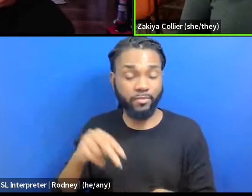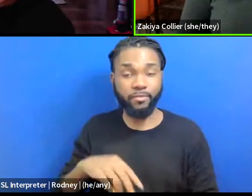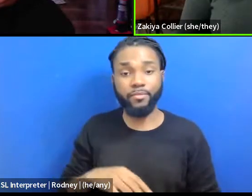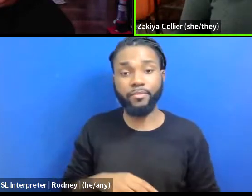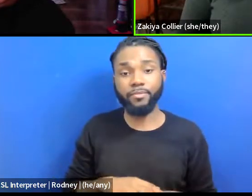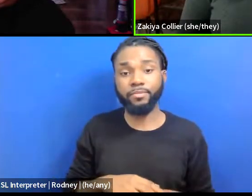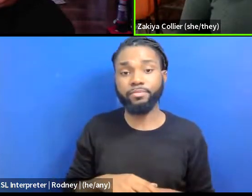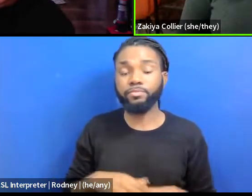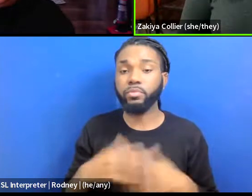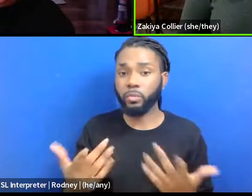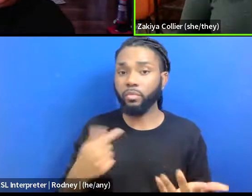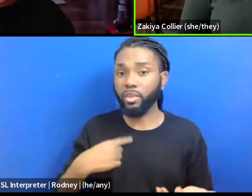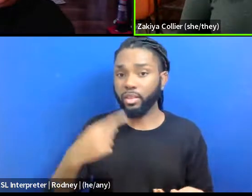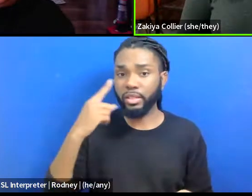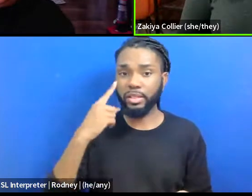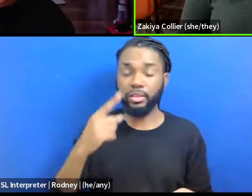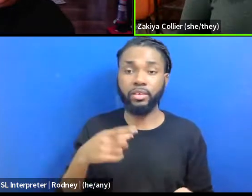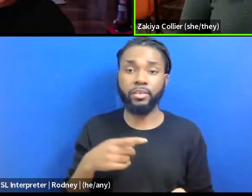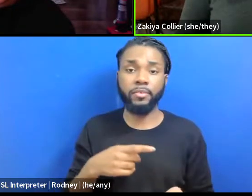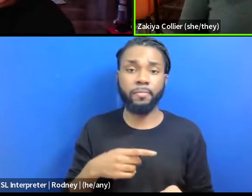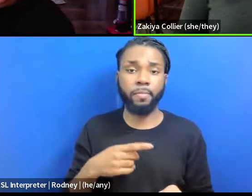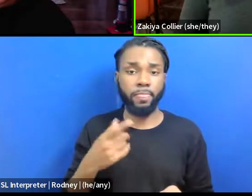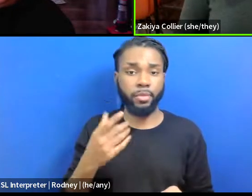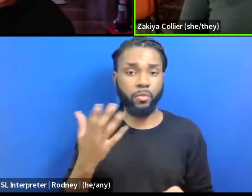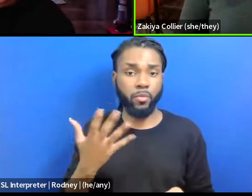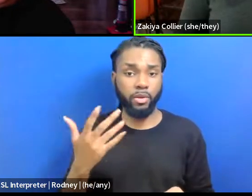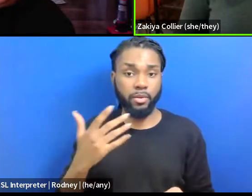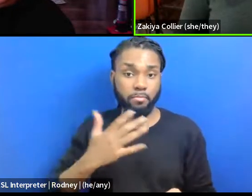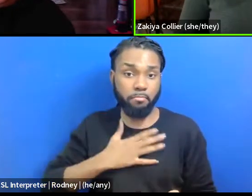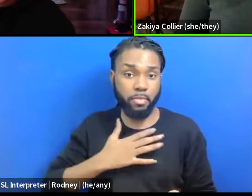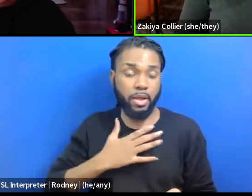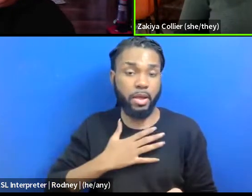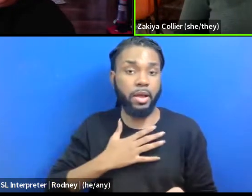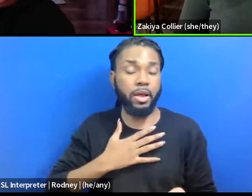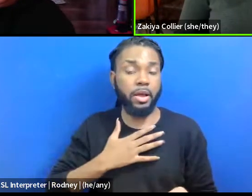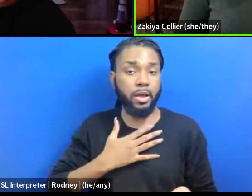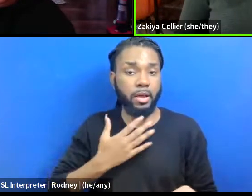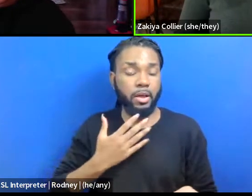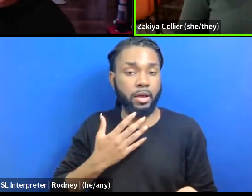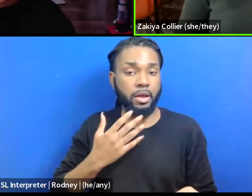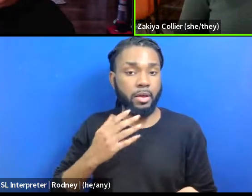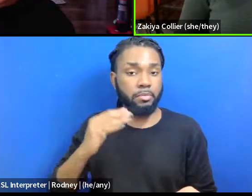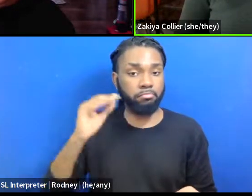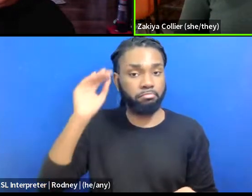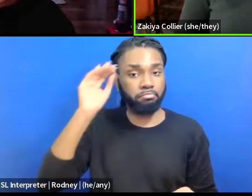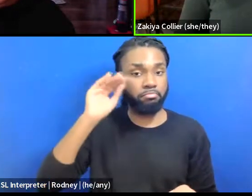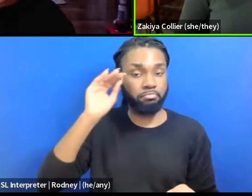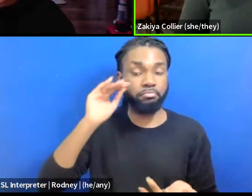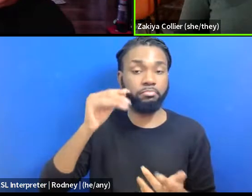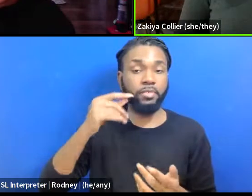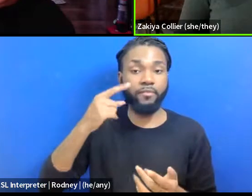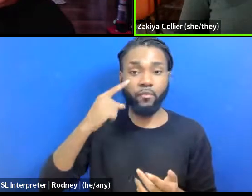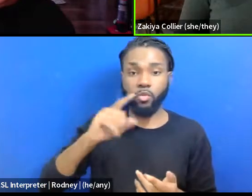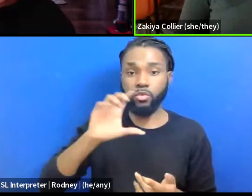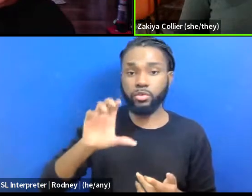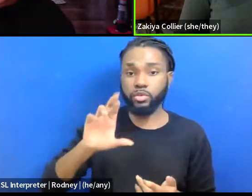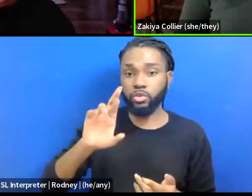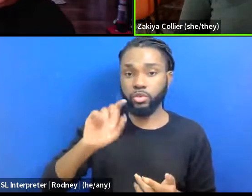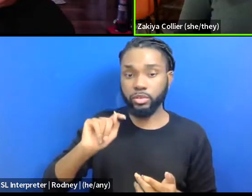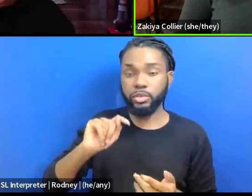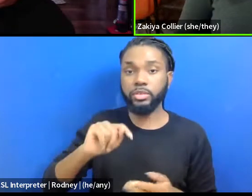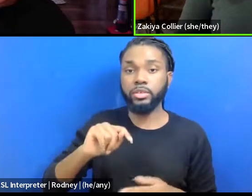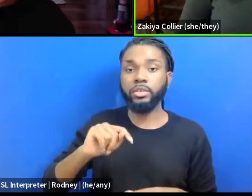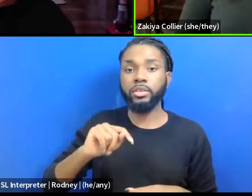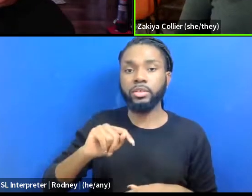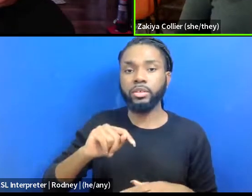I think, you know, what my impression was with critical race theory, um, to like build on